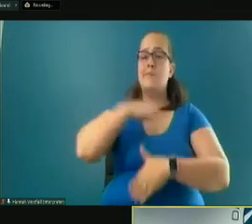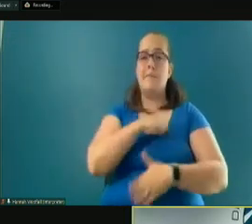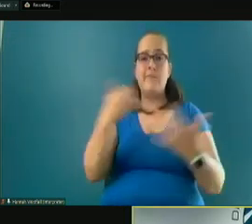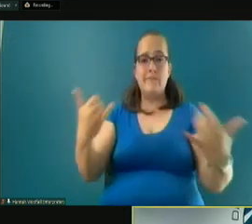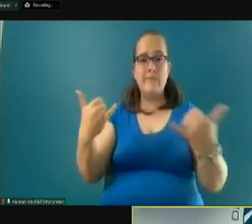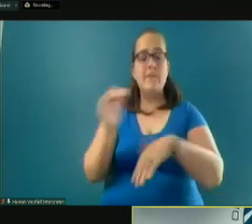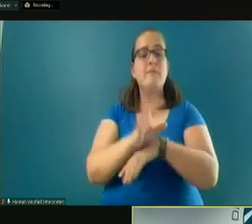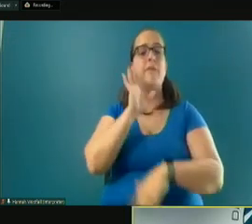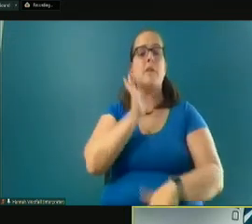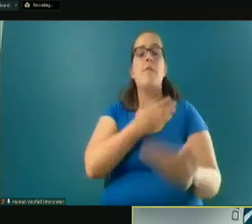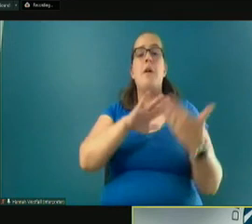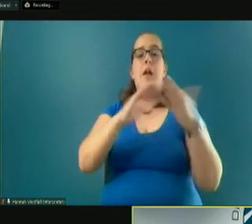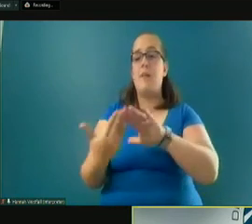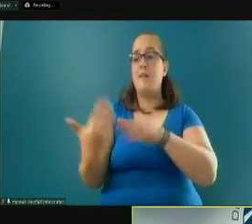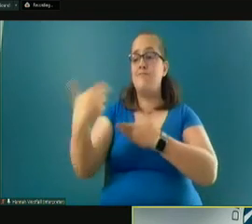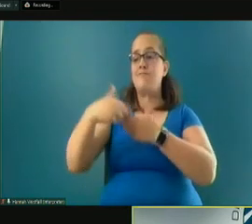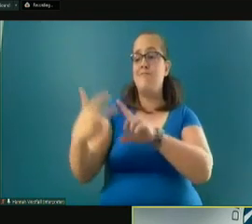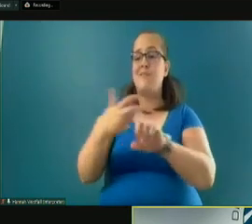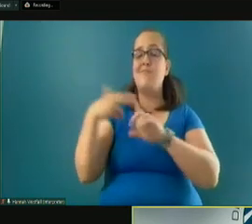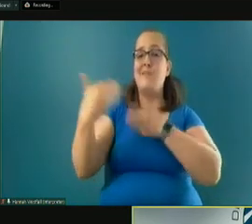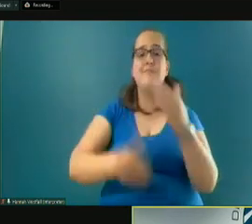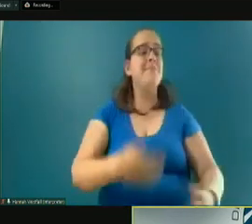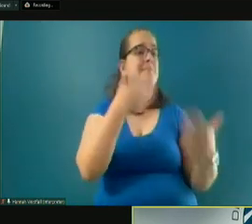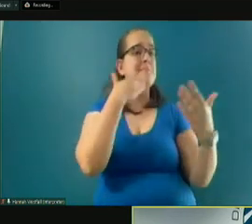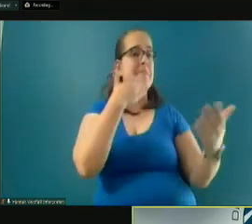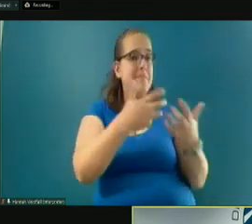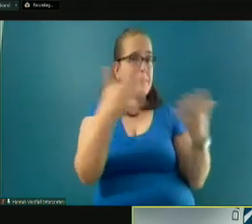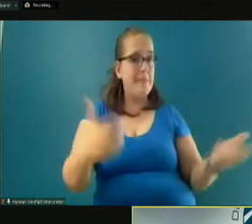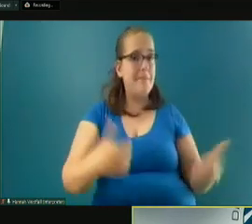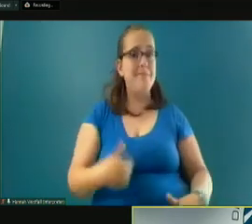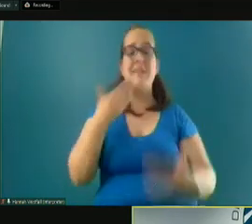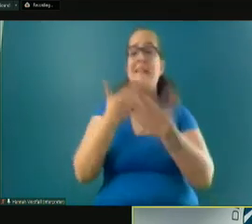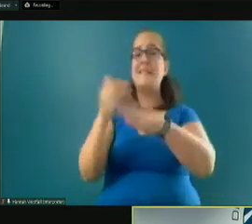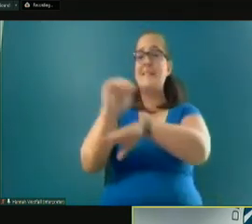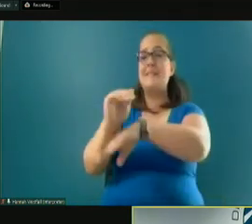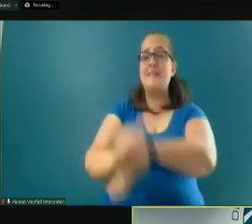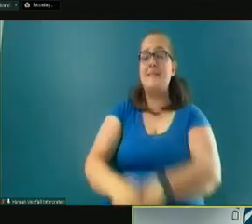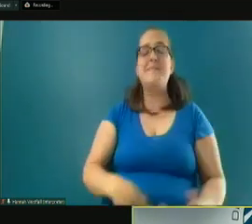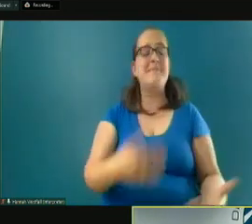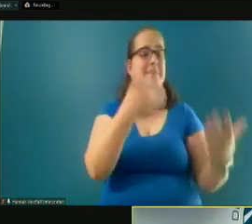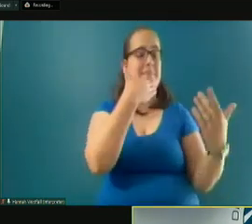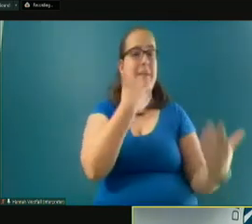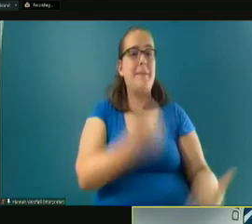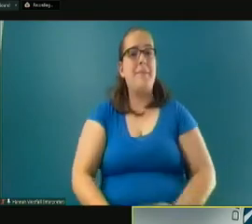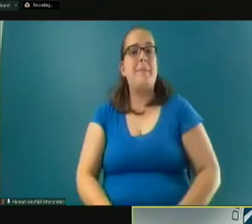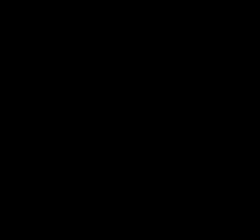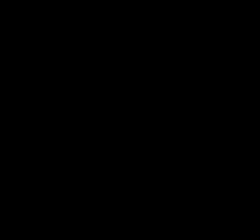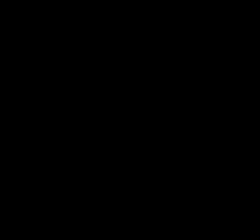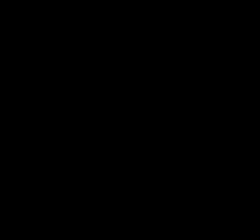our community forum and this recruitment process. Thank you very much. Have a good evening. Thank you. Thank you.